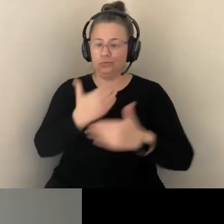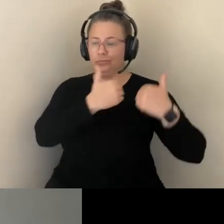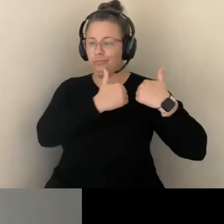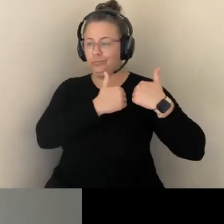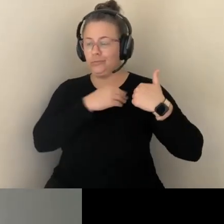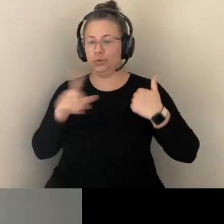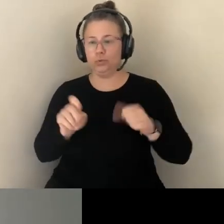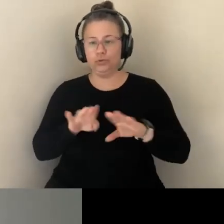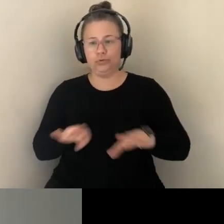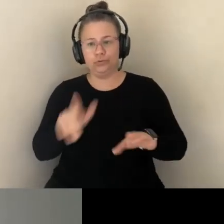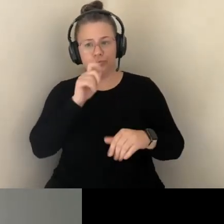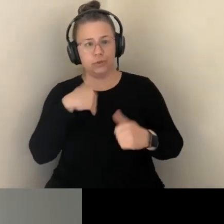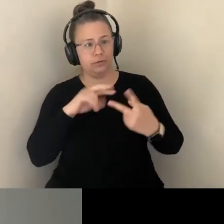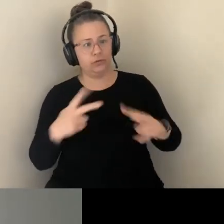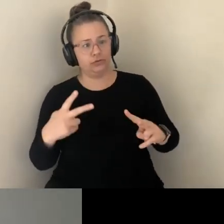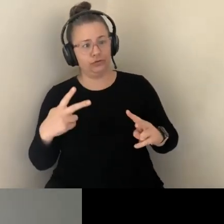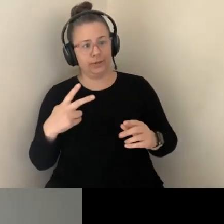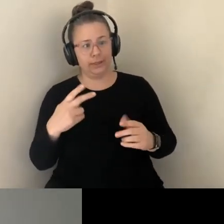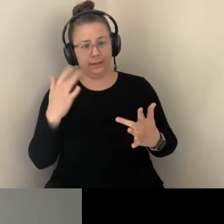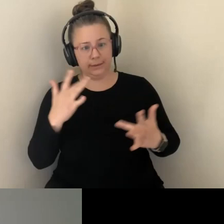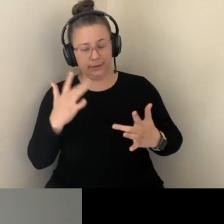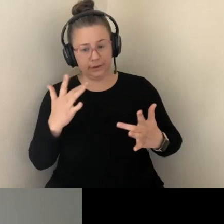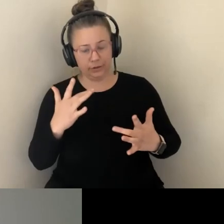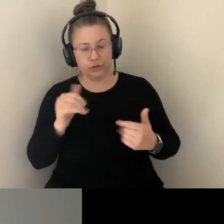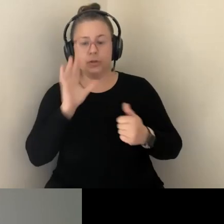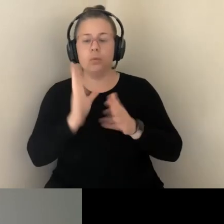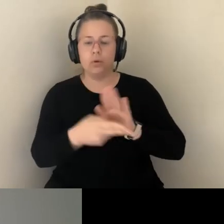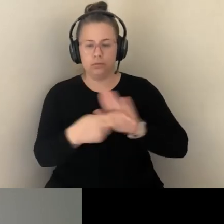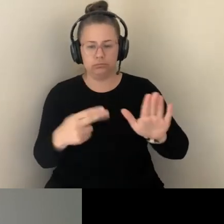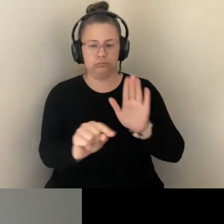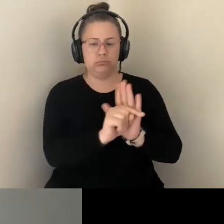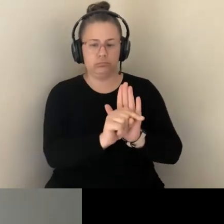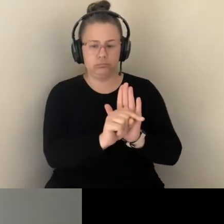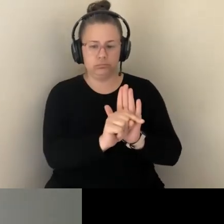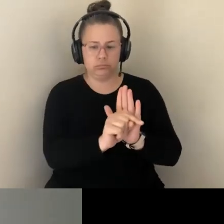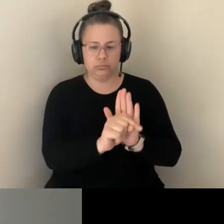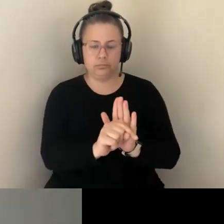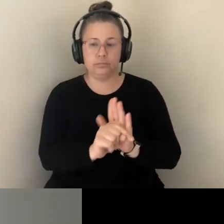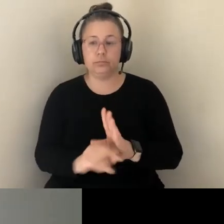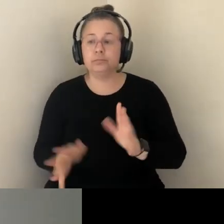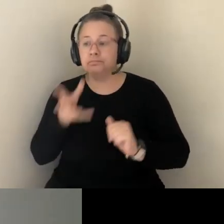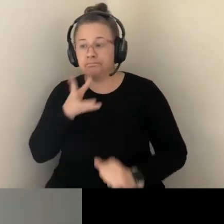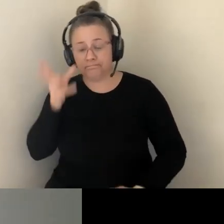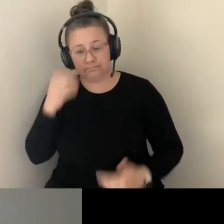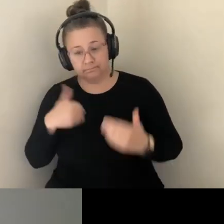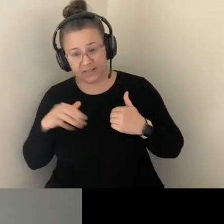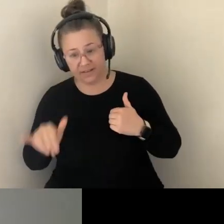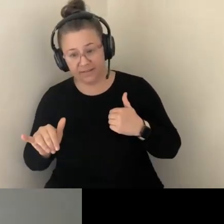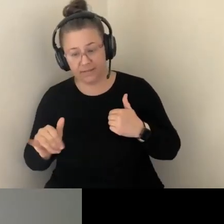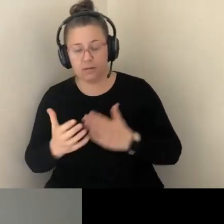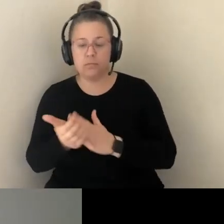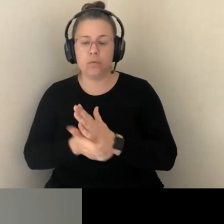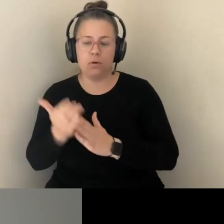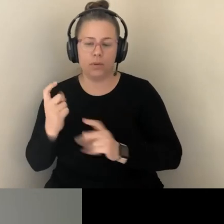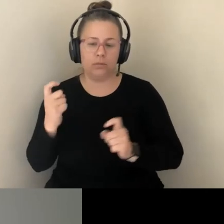STIGMA WHICH EXTENDS TO THE CHILDREN THEMSELVES. AND BECAUSE OF HISTORICAL AND PRESENT DAY DISPARITIES